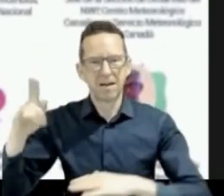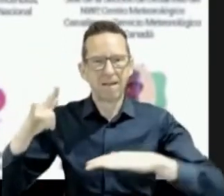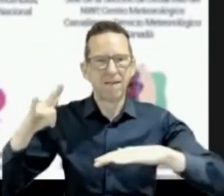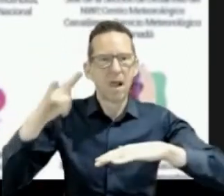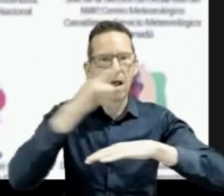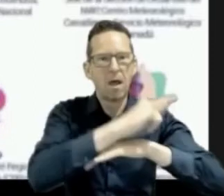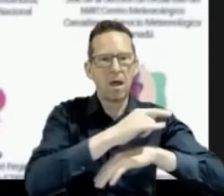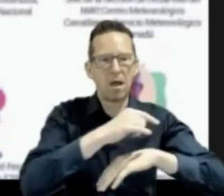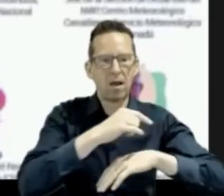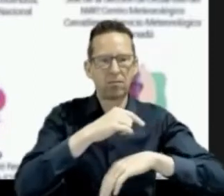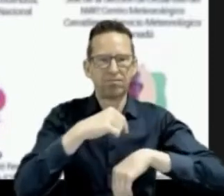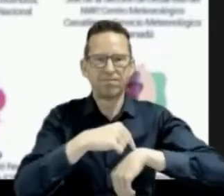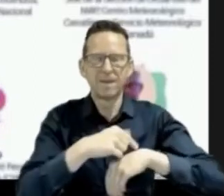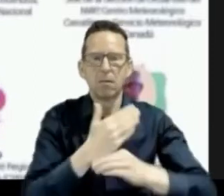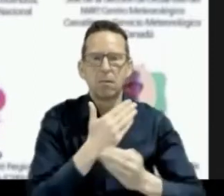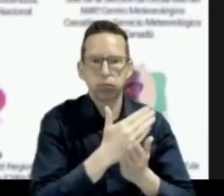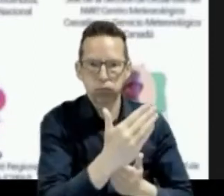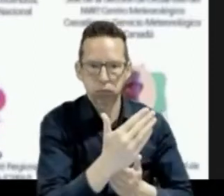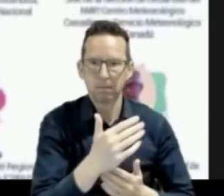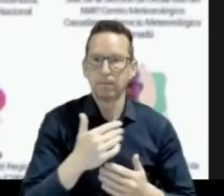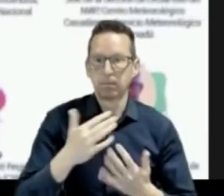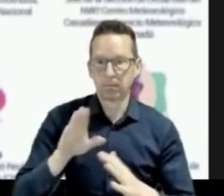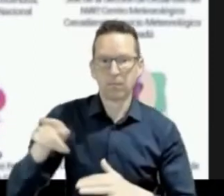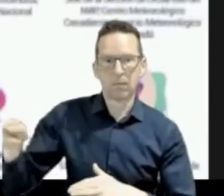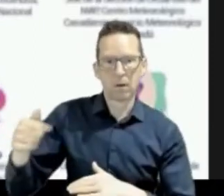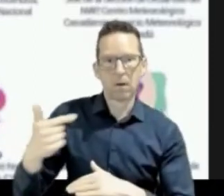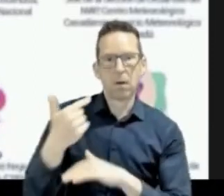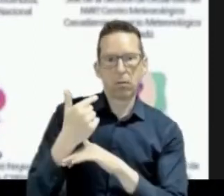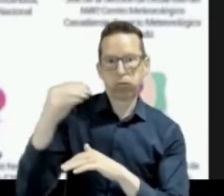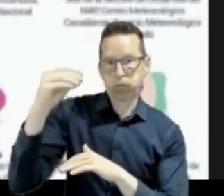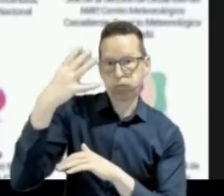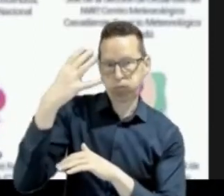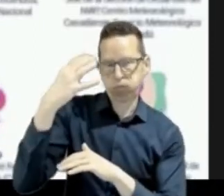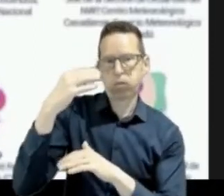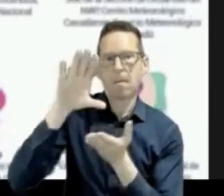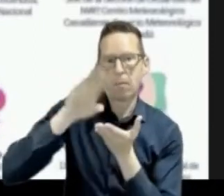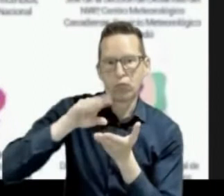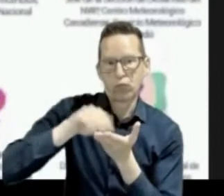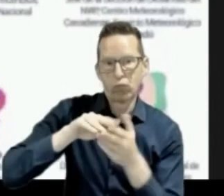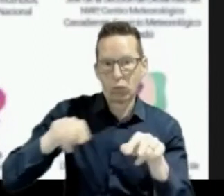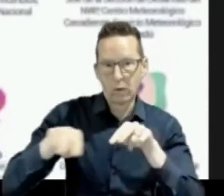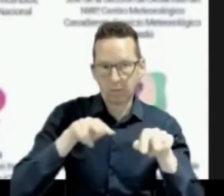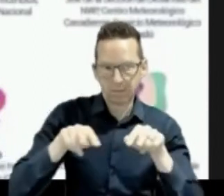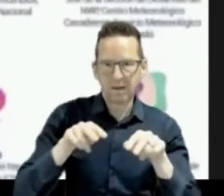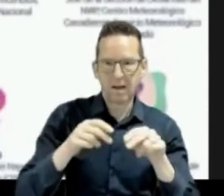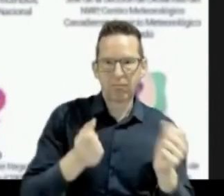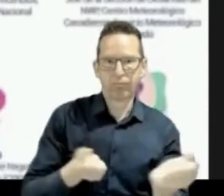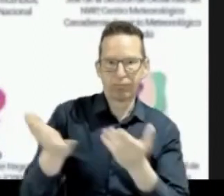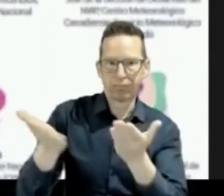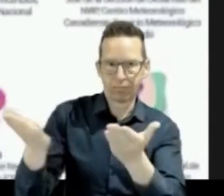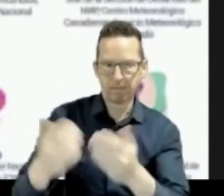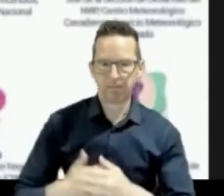presentation that was intended to be shown today. So, I would like to request to